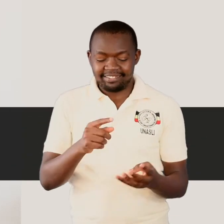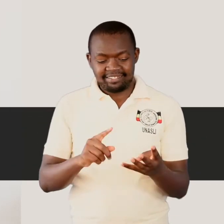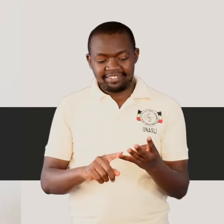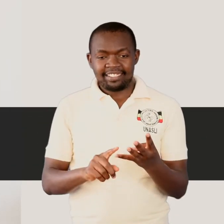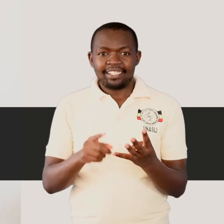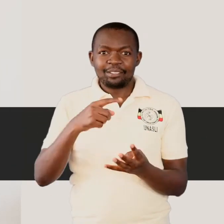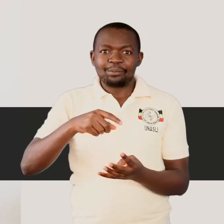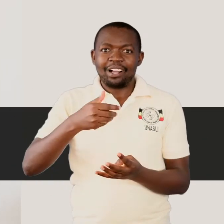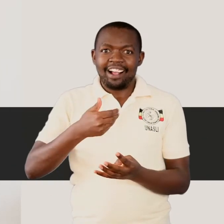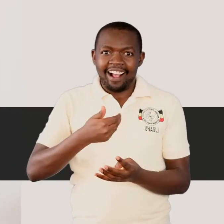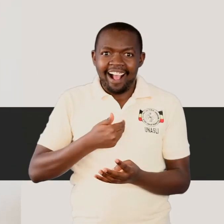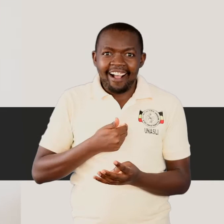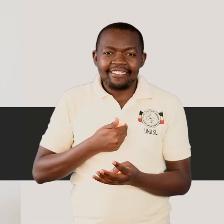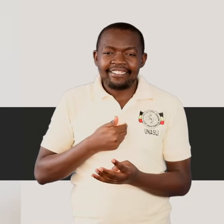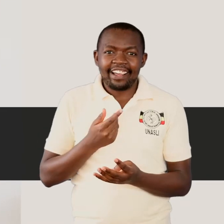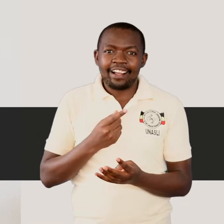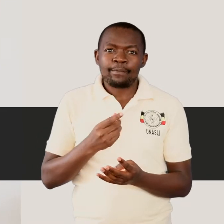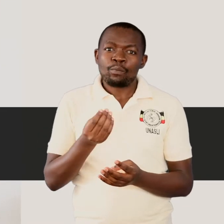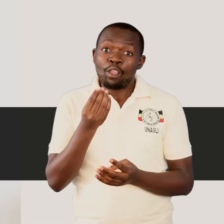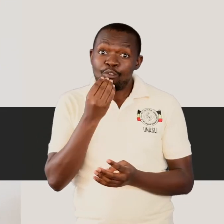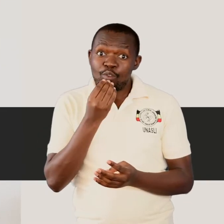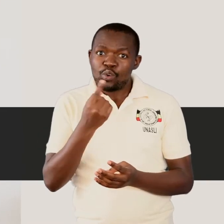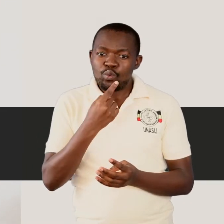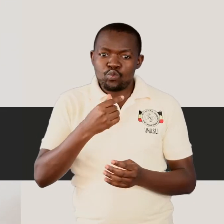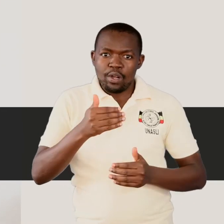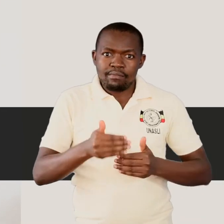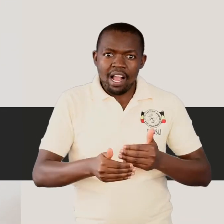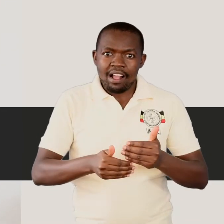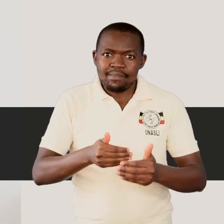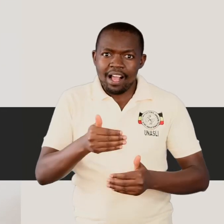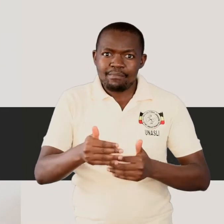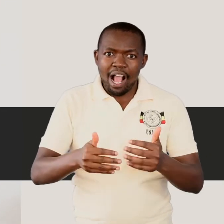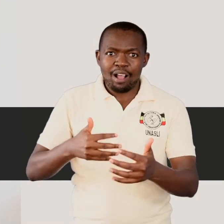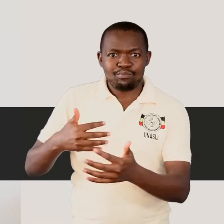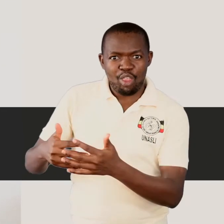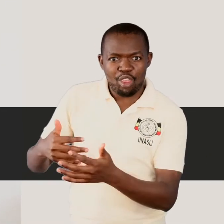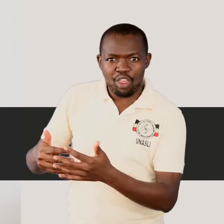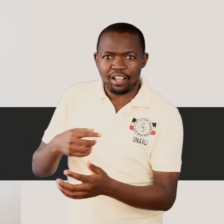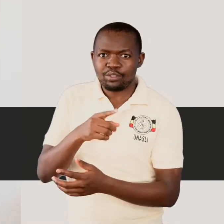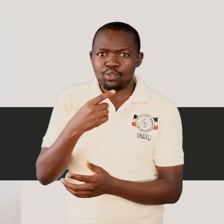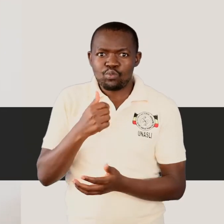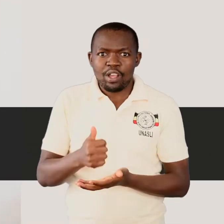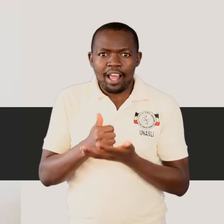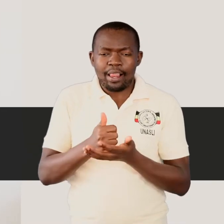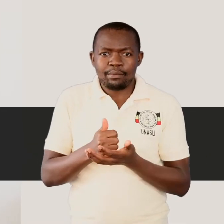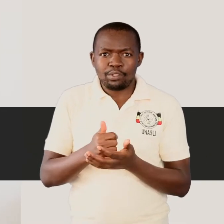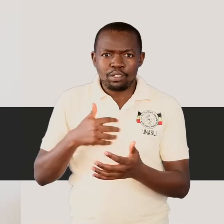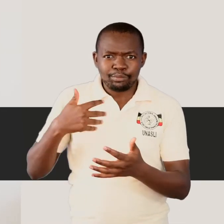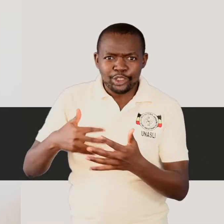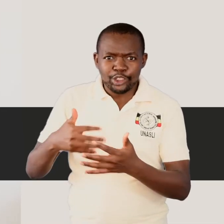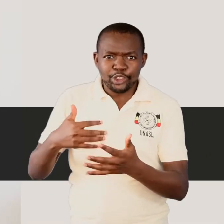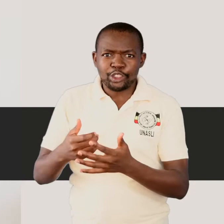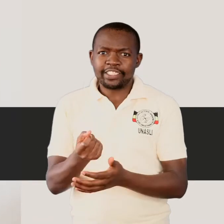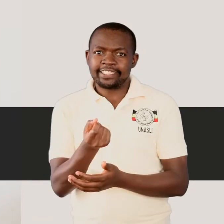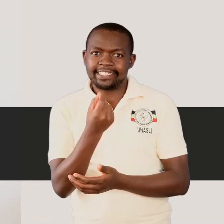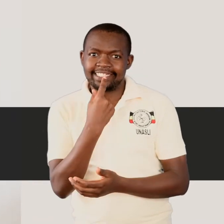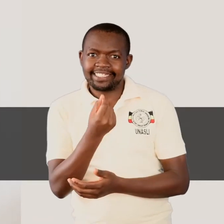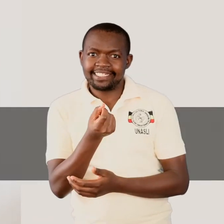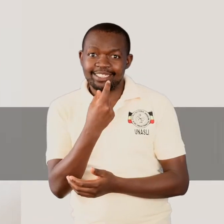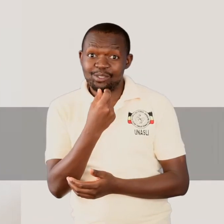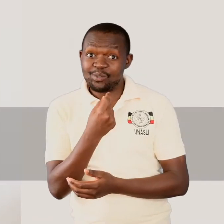food, processes of food, those who manufacture drugs. Now,